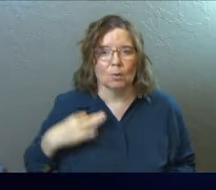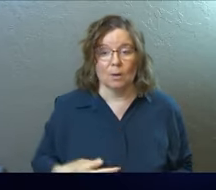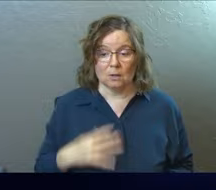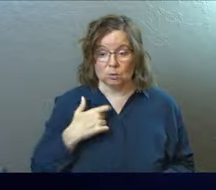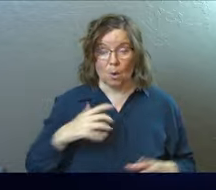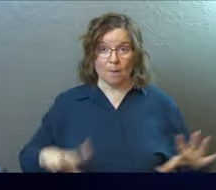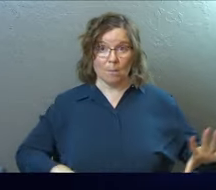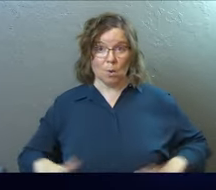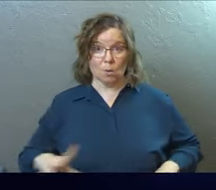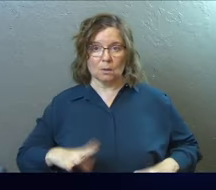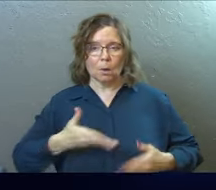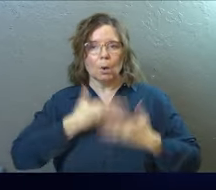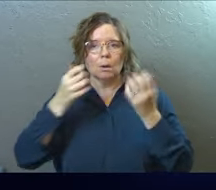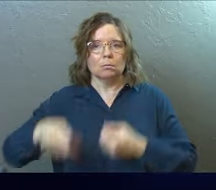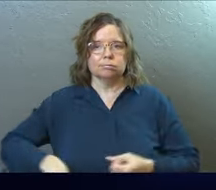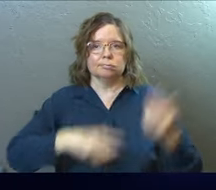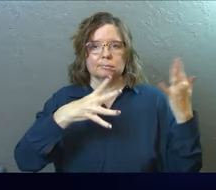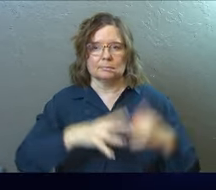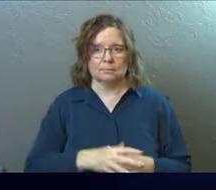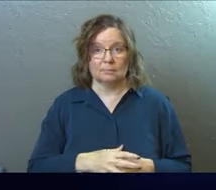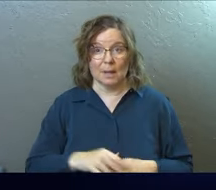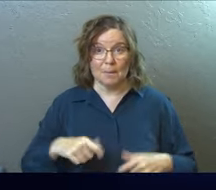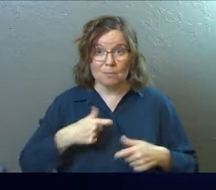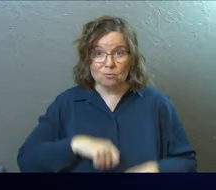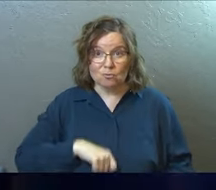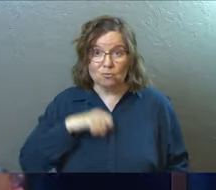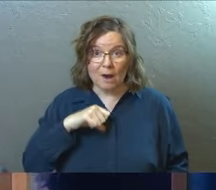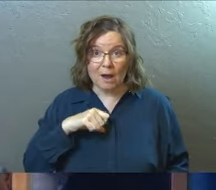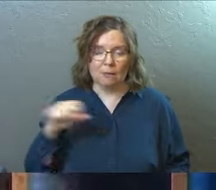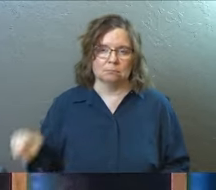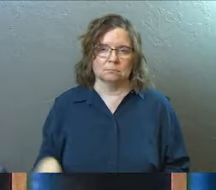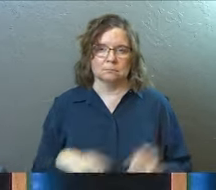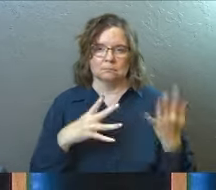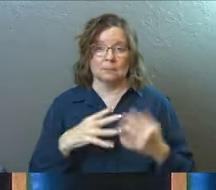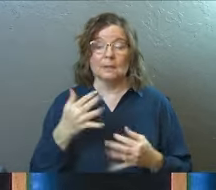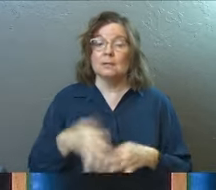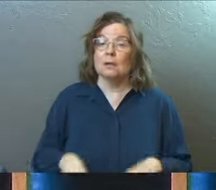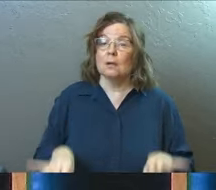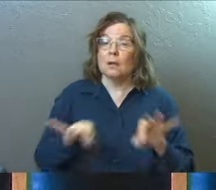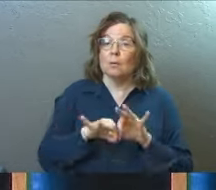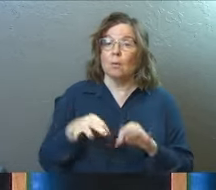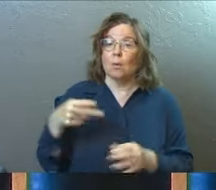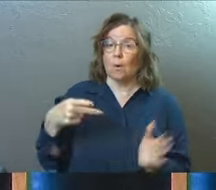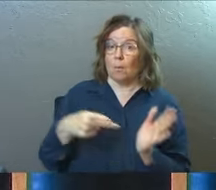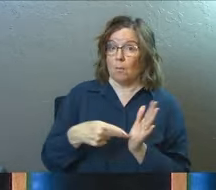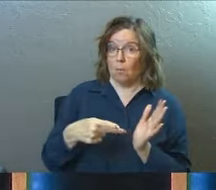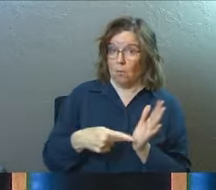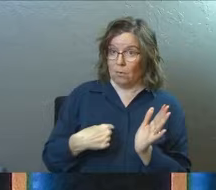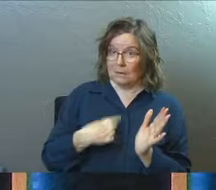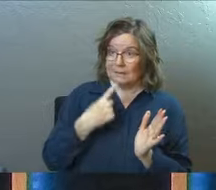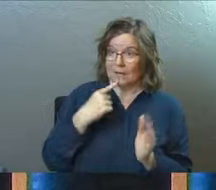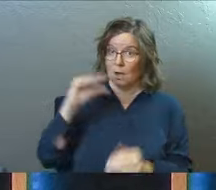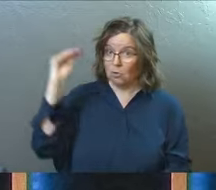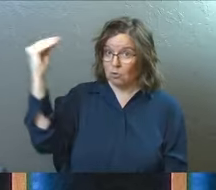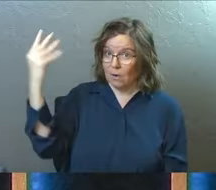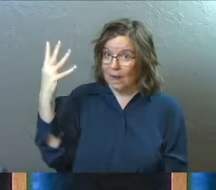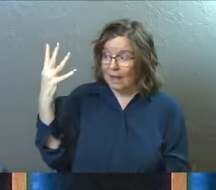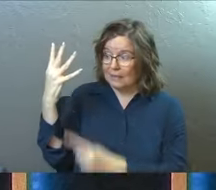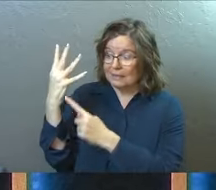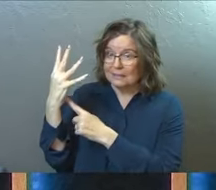credit. And so boasting is gone. And pride is gone. Now, this is important because Paul here is saying, grace